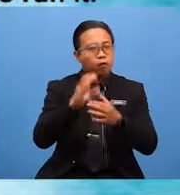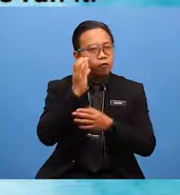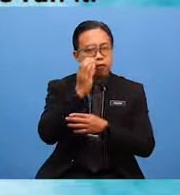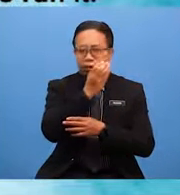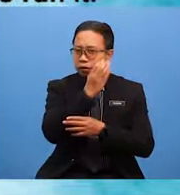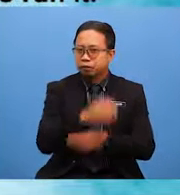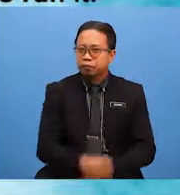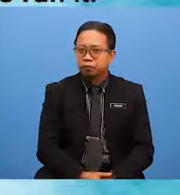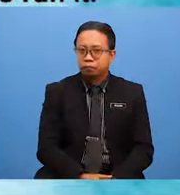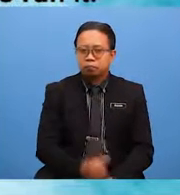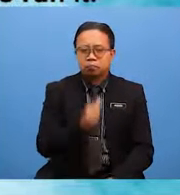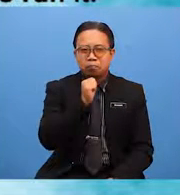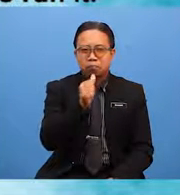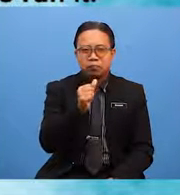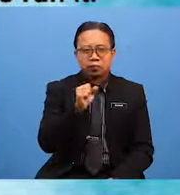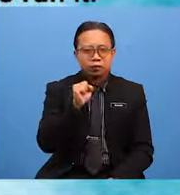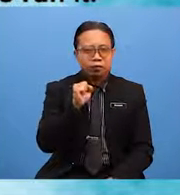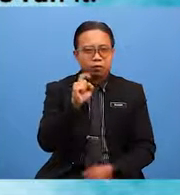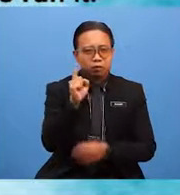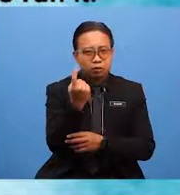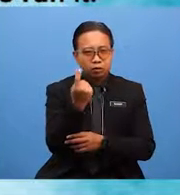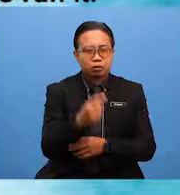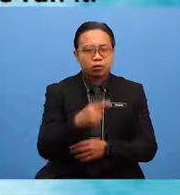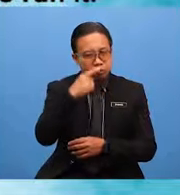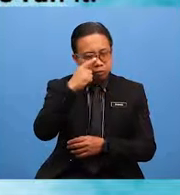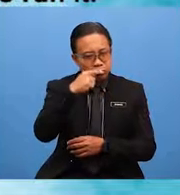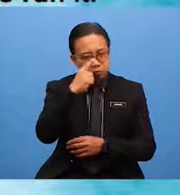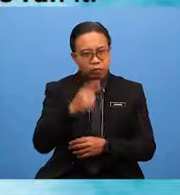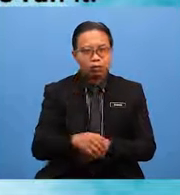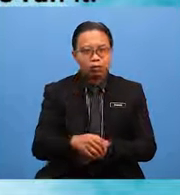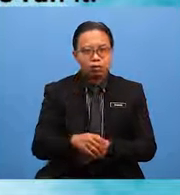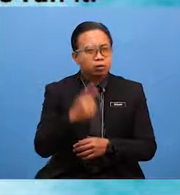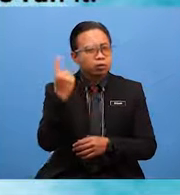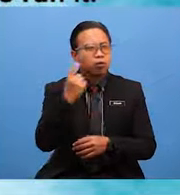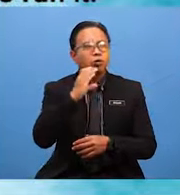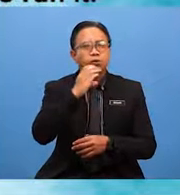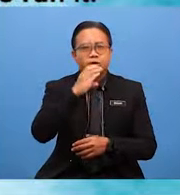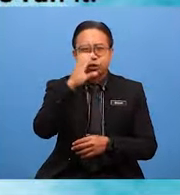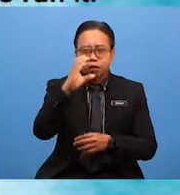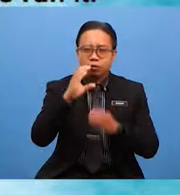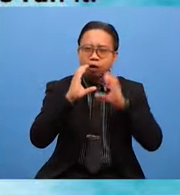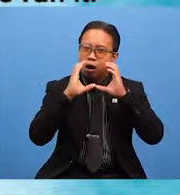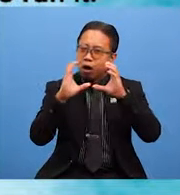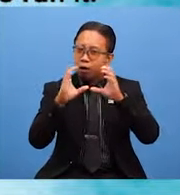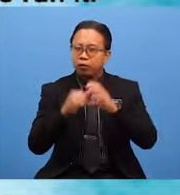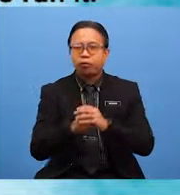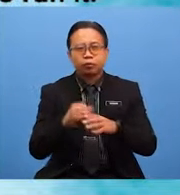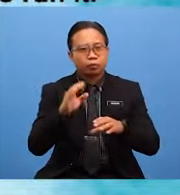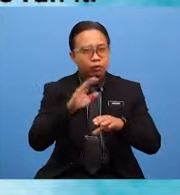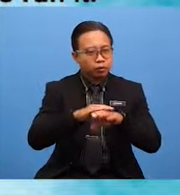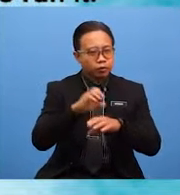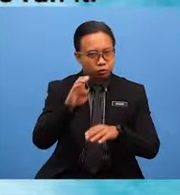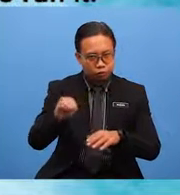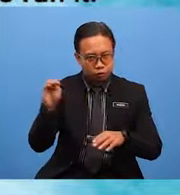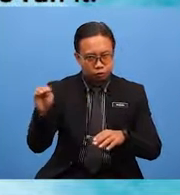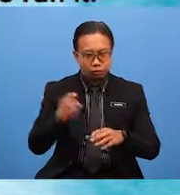only are they rude and arrogant, they often shout at the students too. The students are always on the